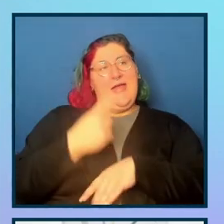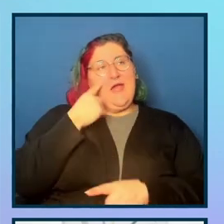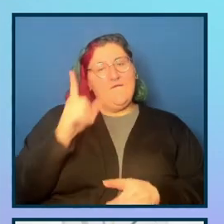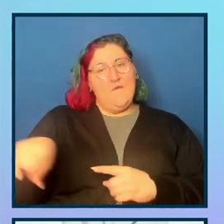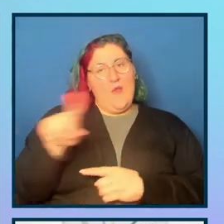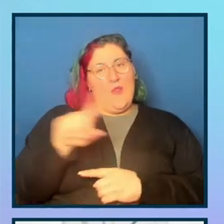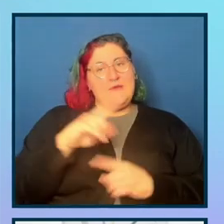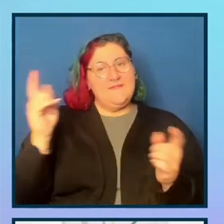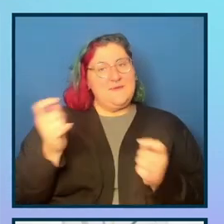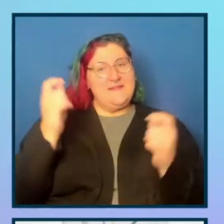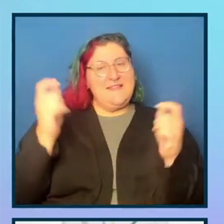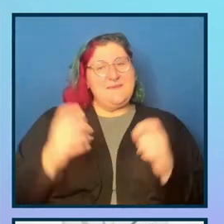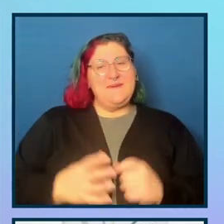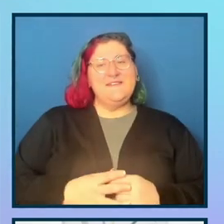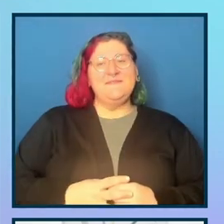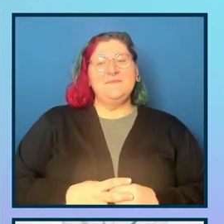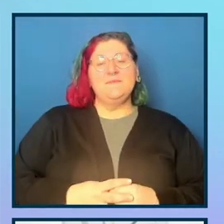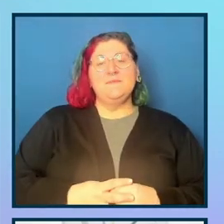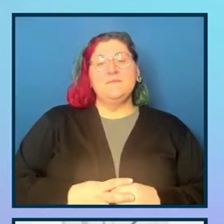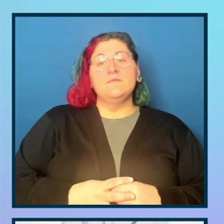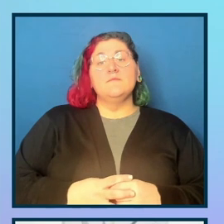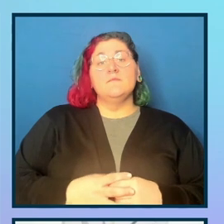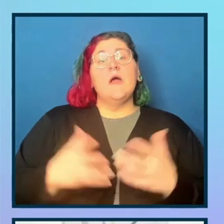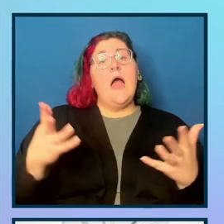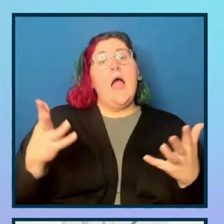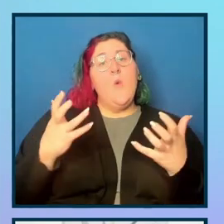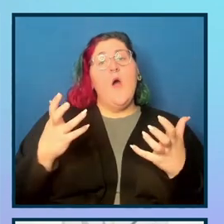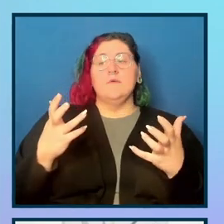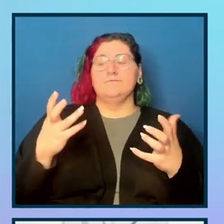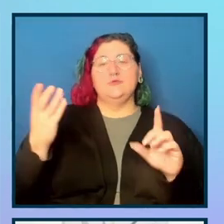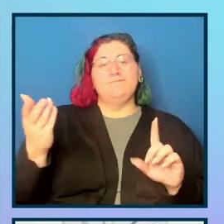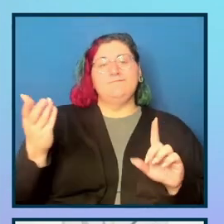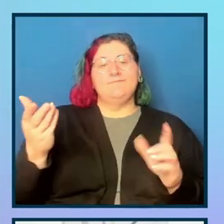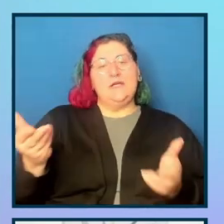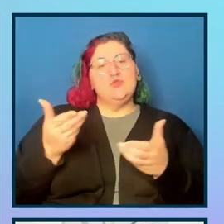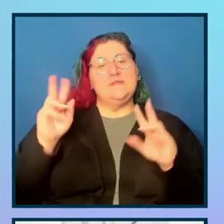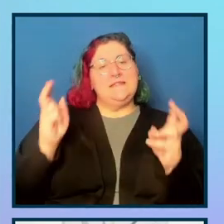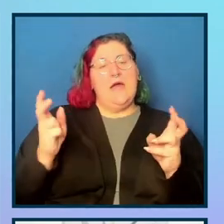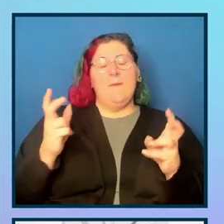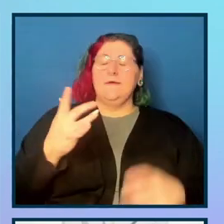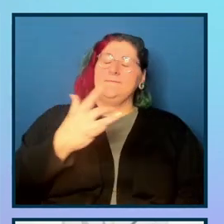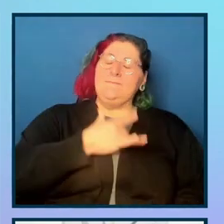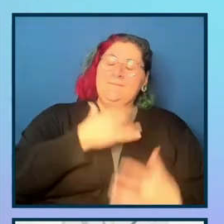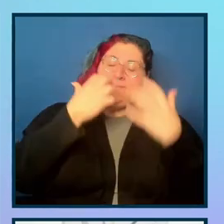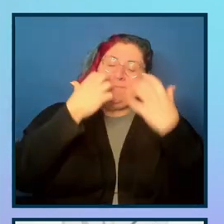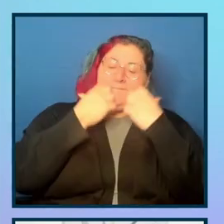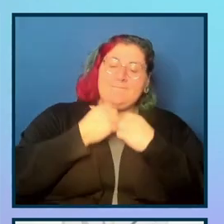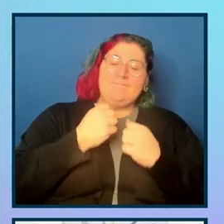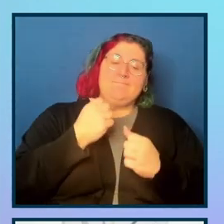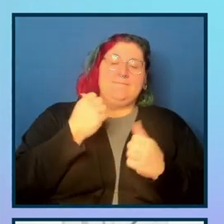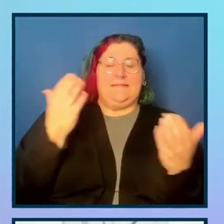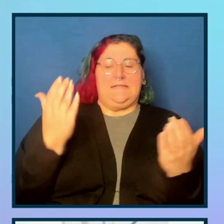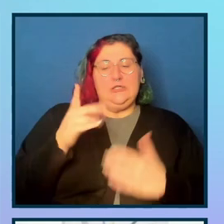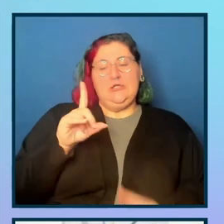What I wanted to do is introduce a topic that is really near and dear to our hearts at Deque, which is how do you